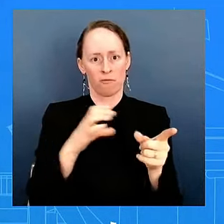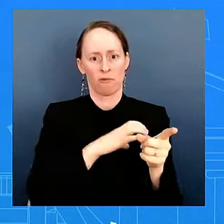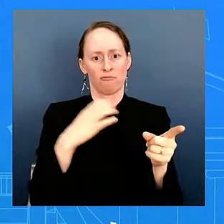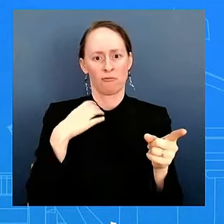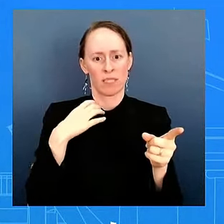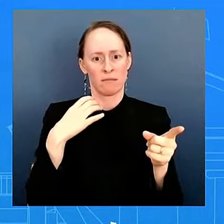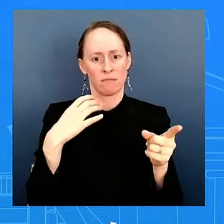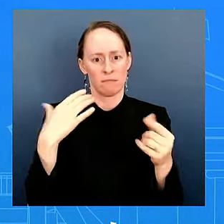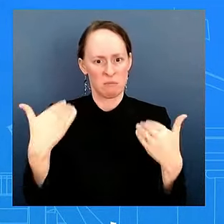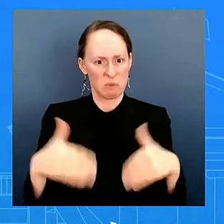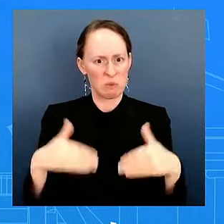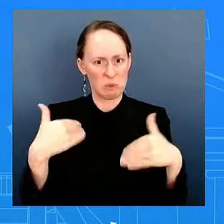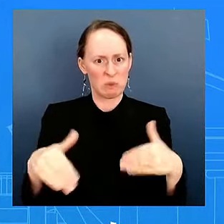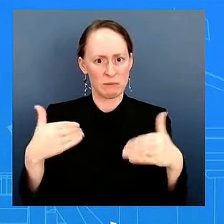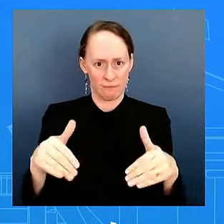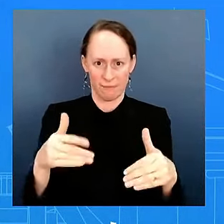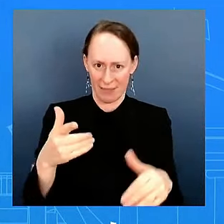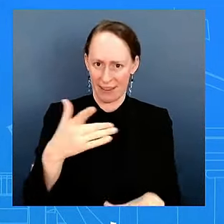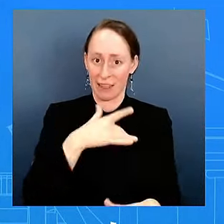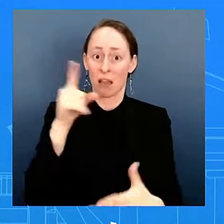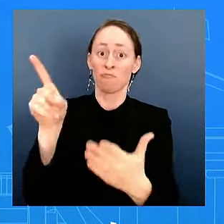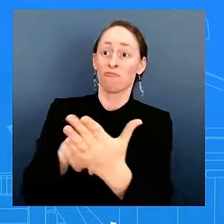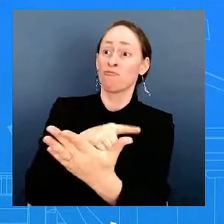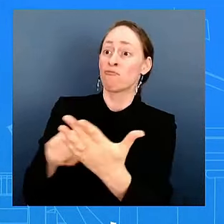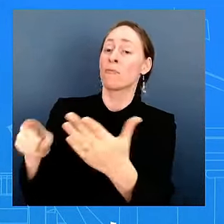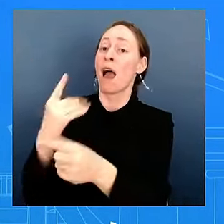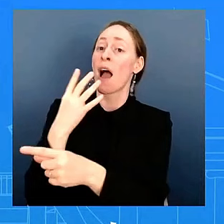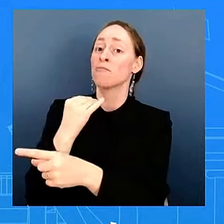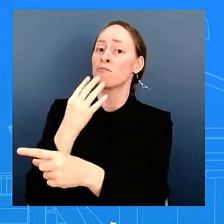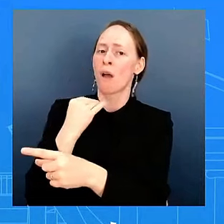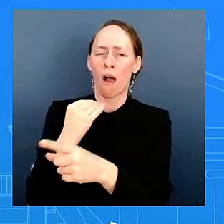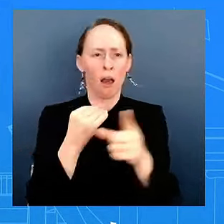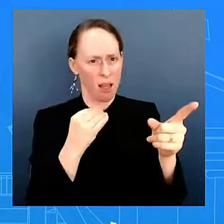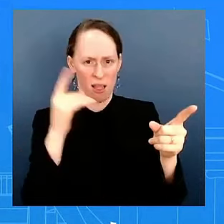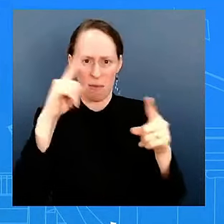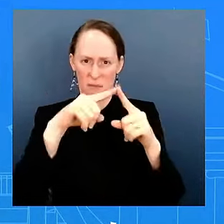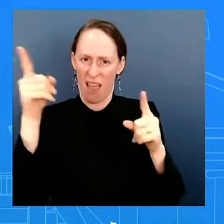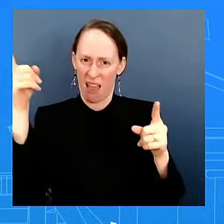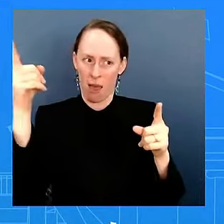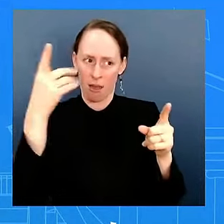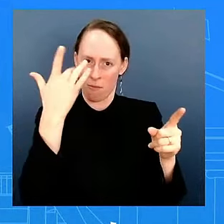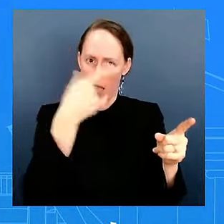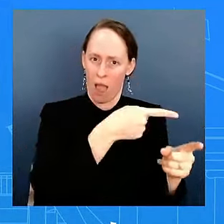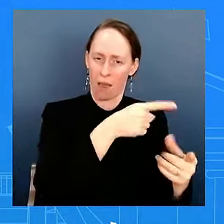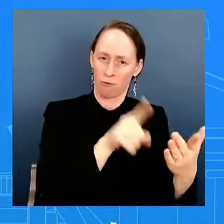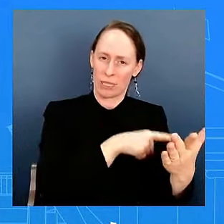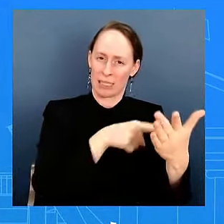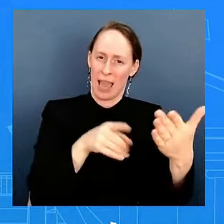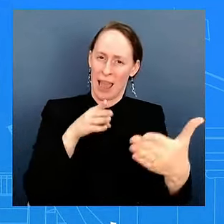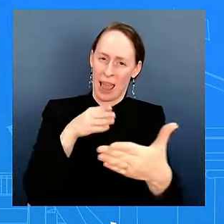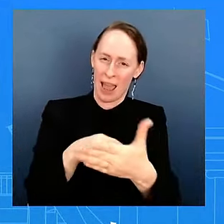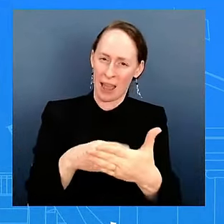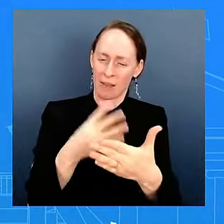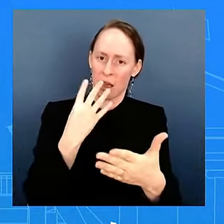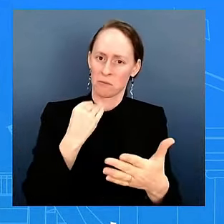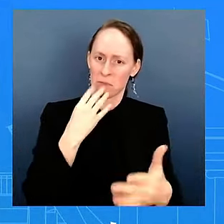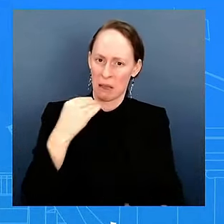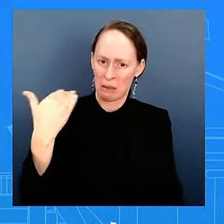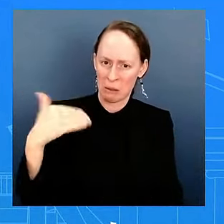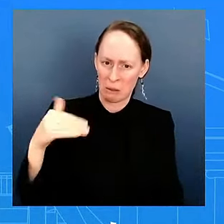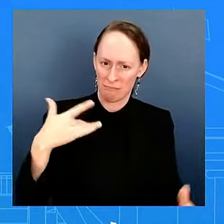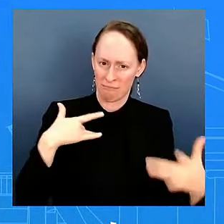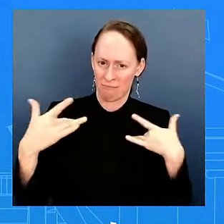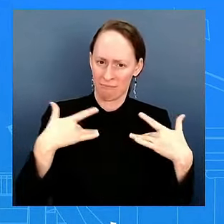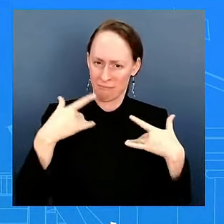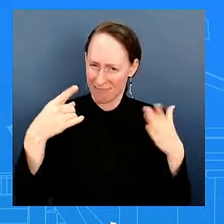Israel? They've been labeled as anti-Semitic just because they criticize the conduct of the Israelis. So how can you protect U.S. values to